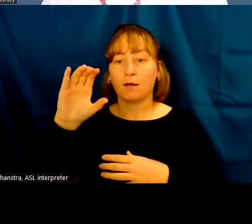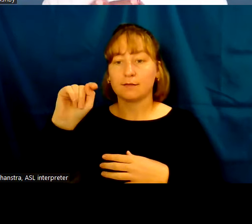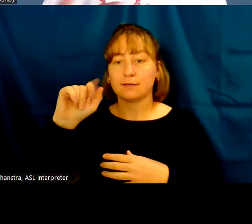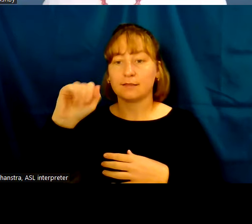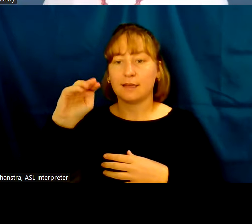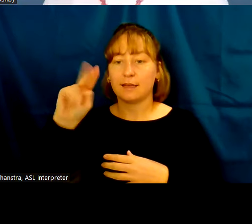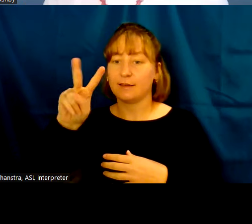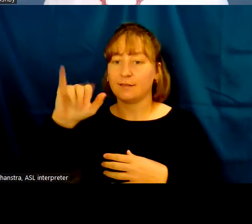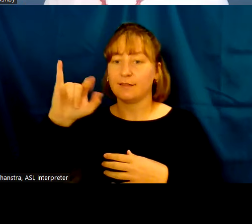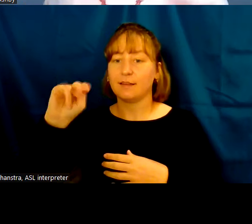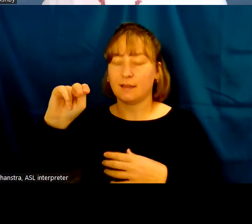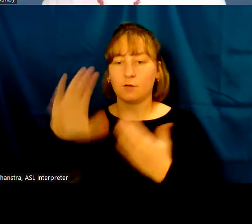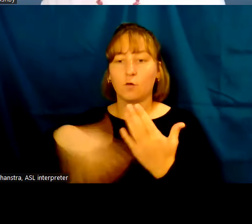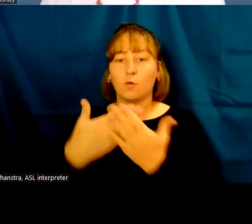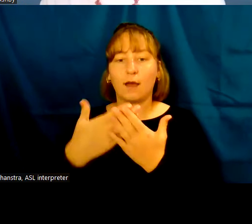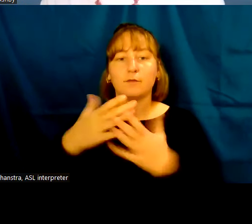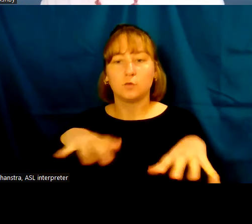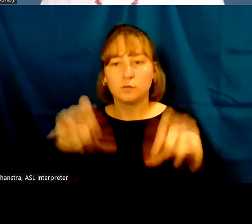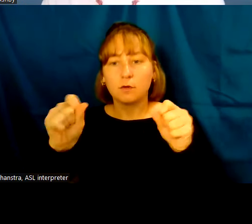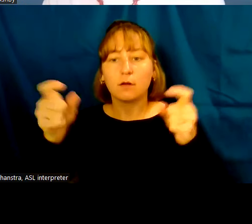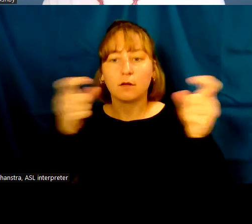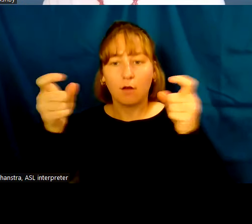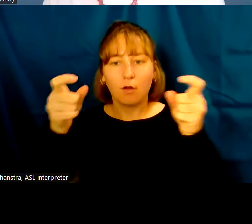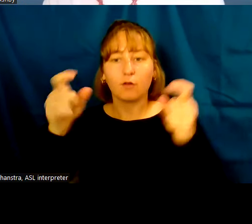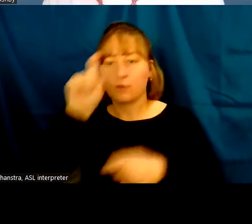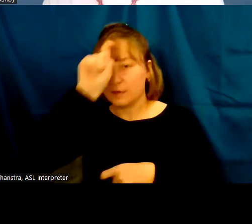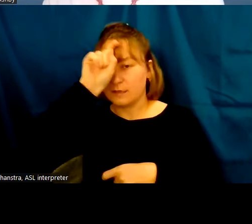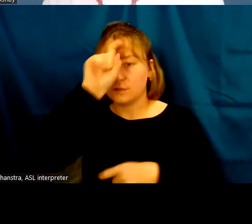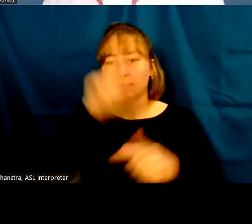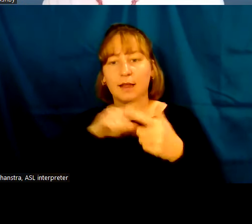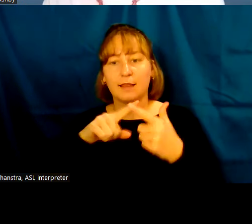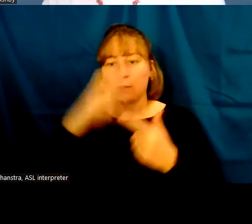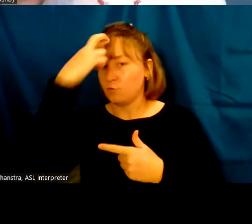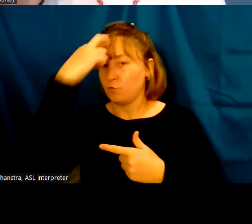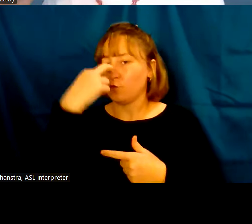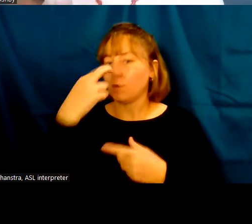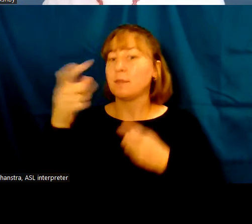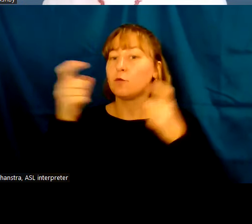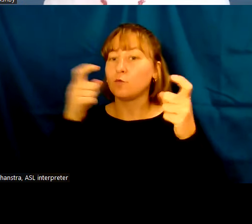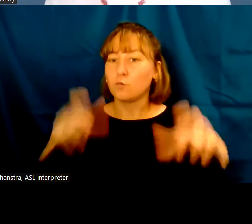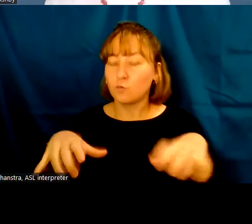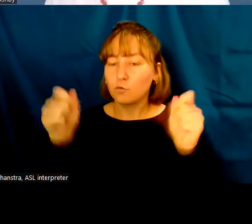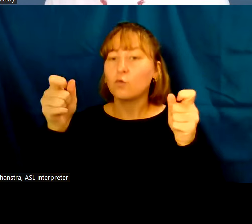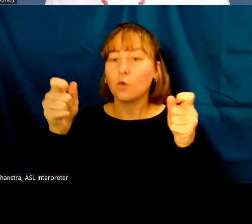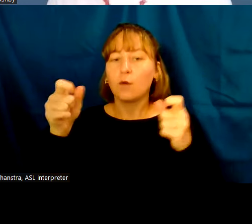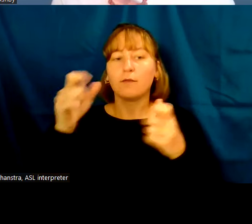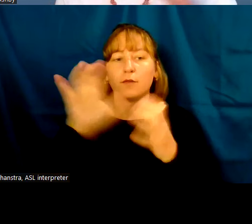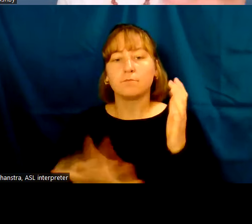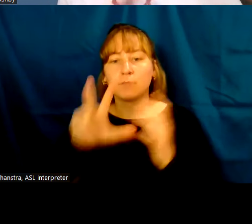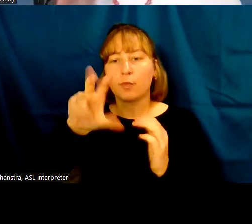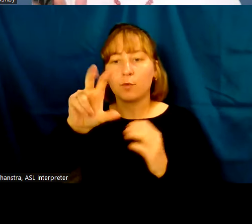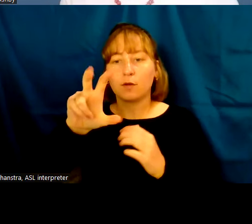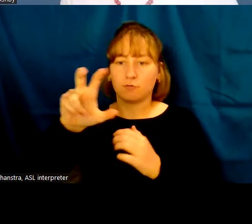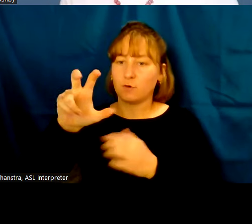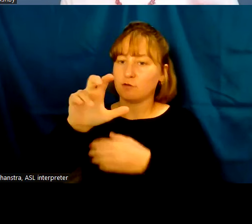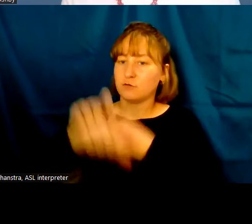And then we have Roman rule in Egypt for another approximately 300 years. So